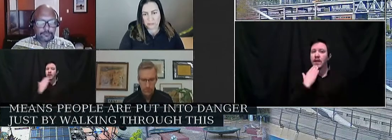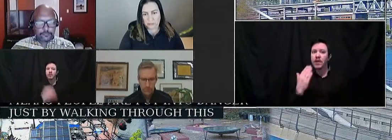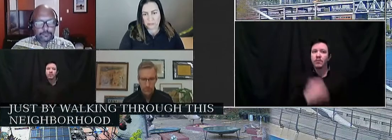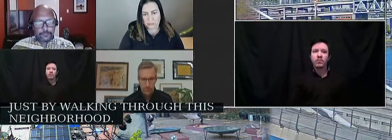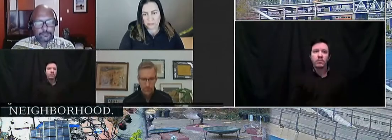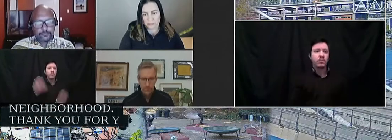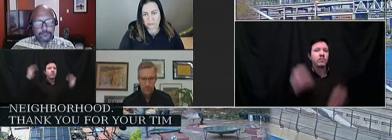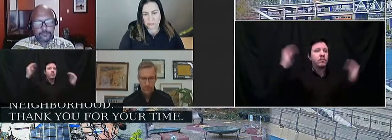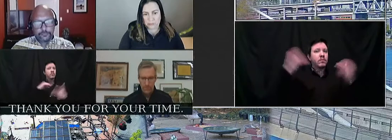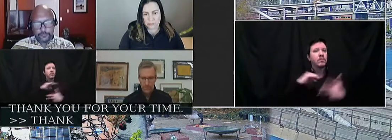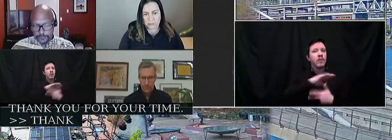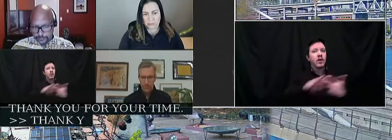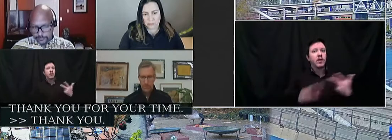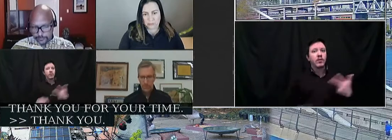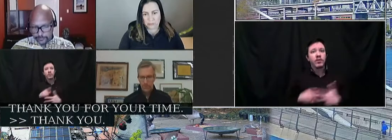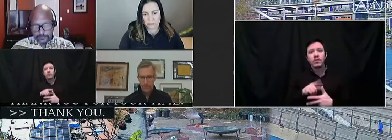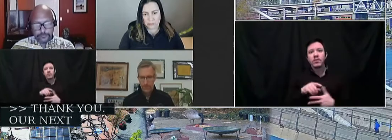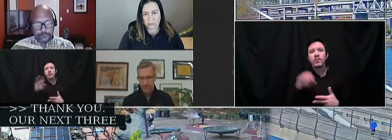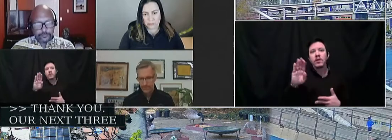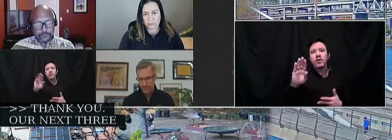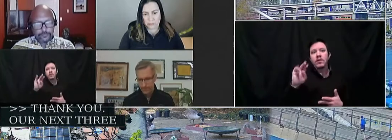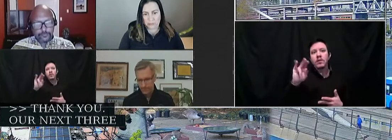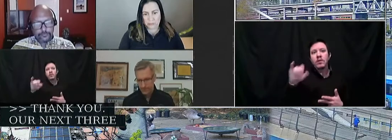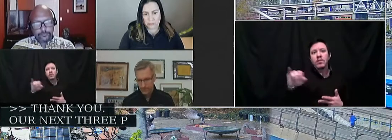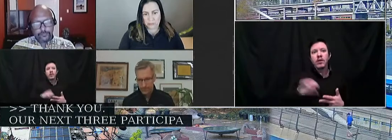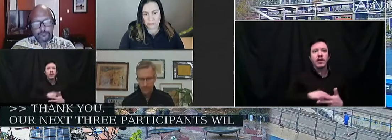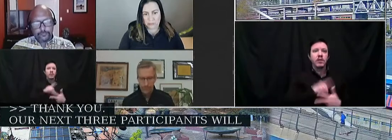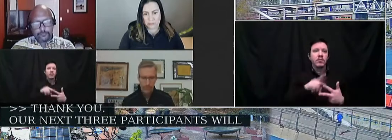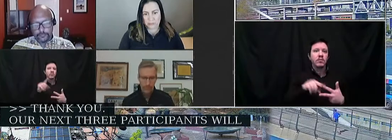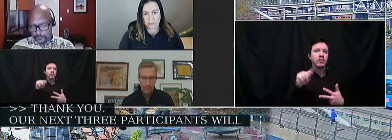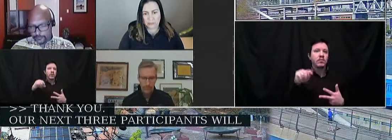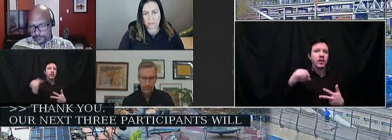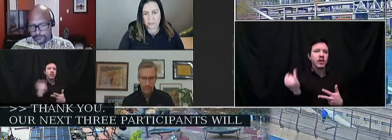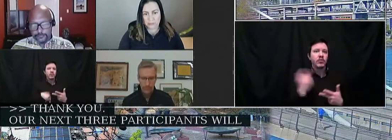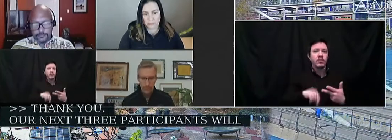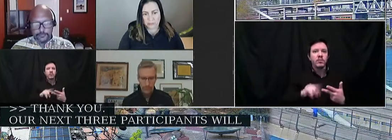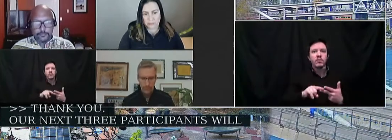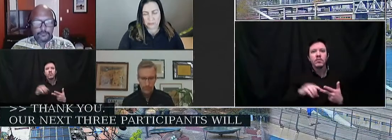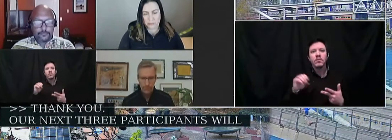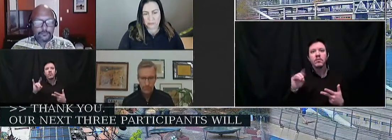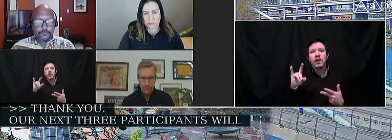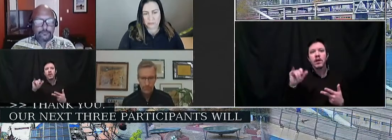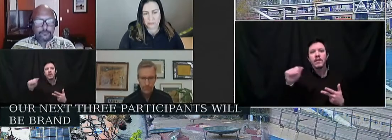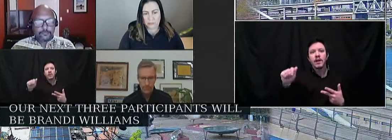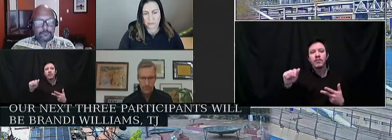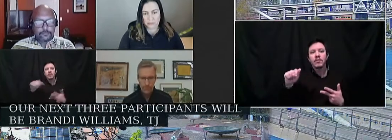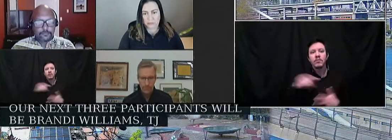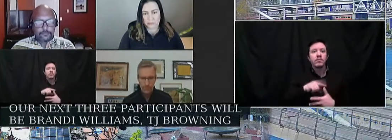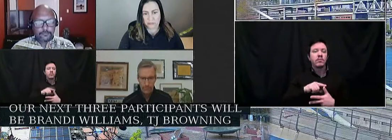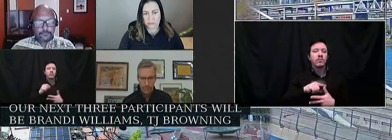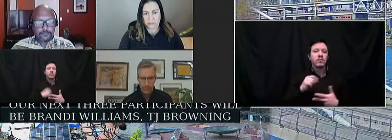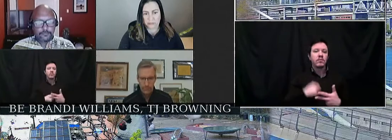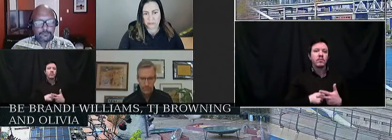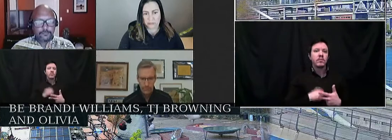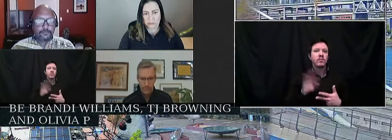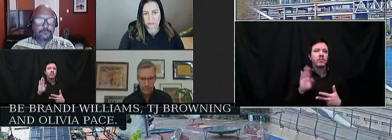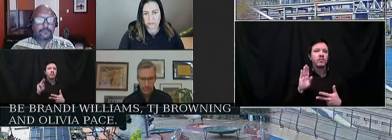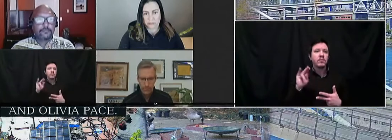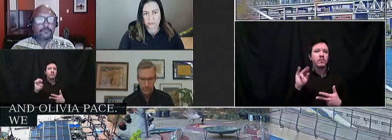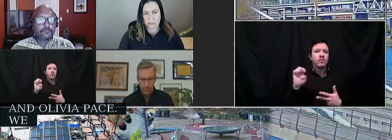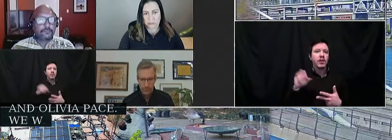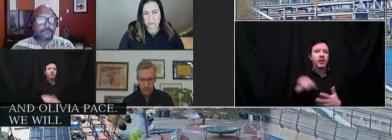Our next three participants will be Brandy Williams, TJ Browning, and Olivia Pace. We will start with Brandy.